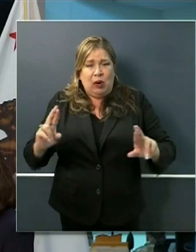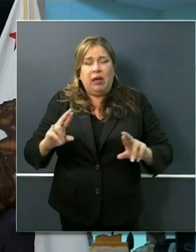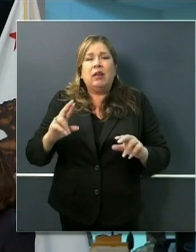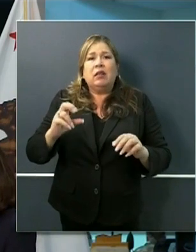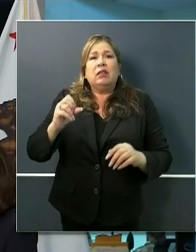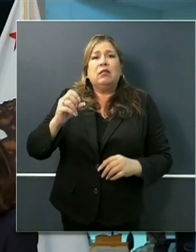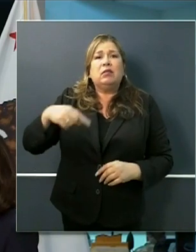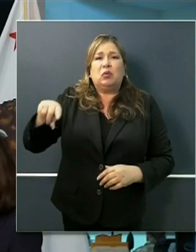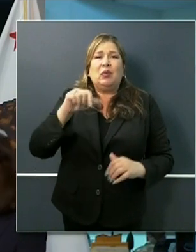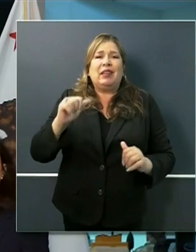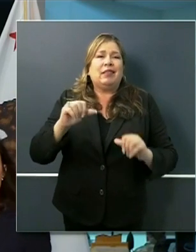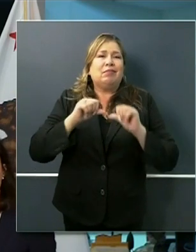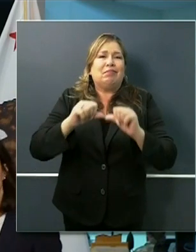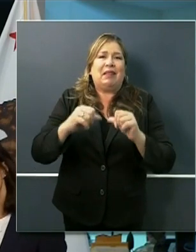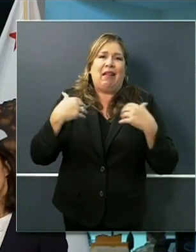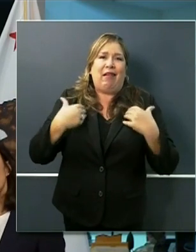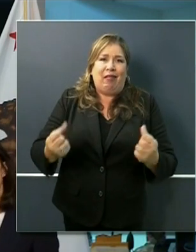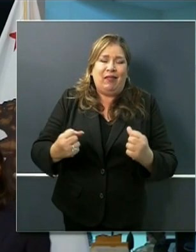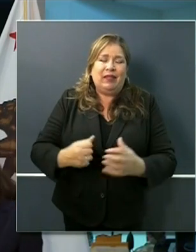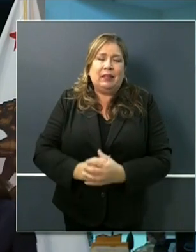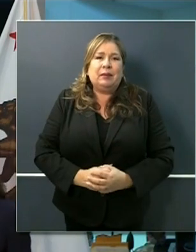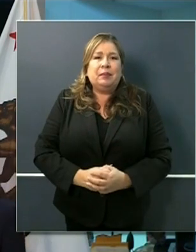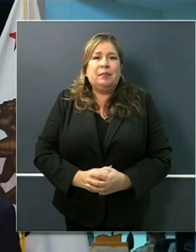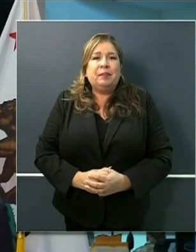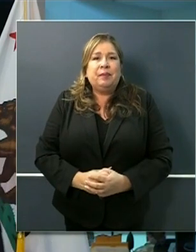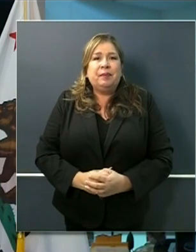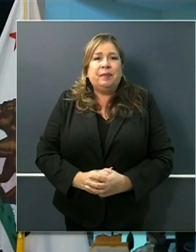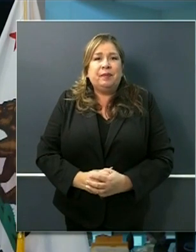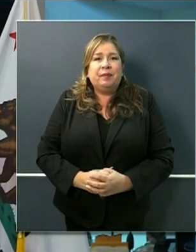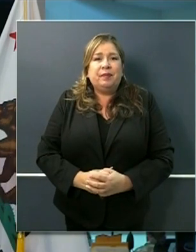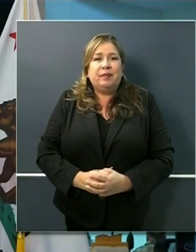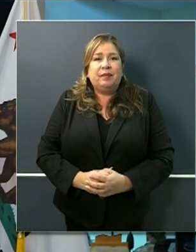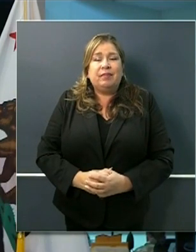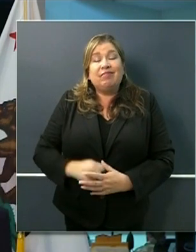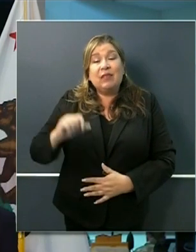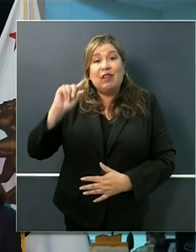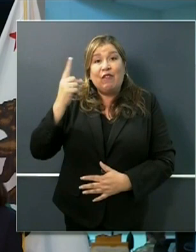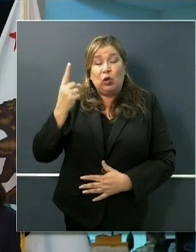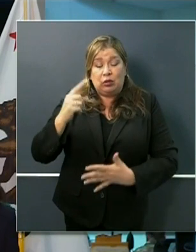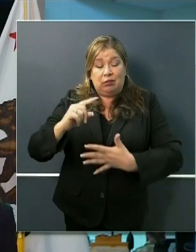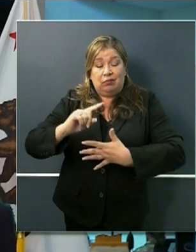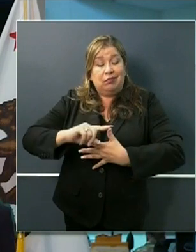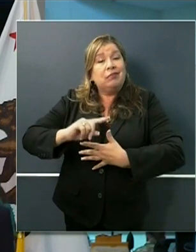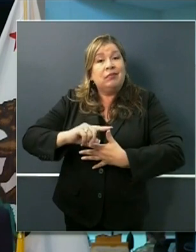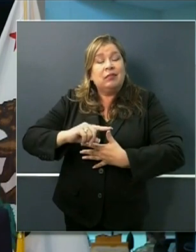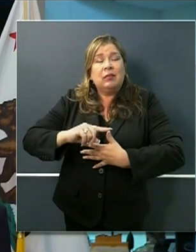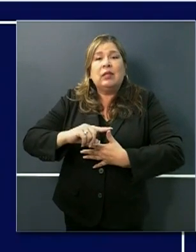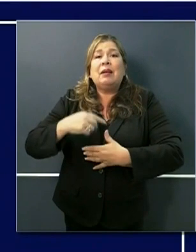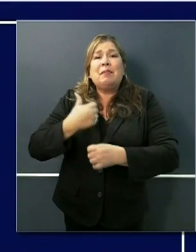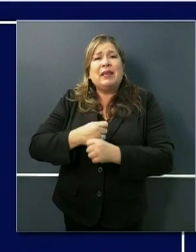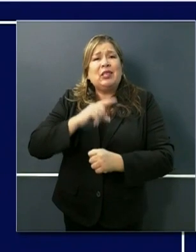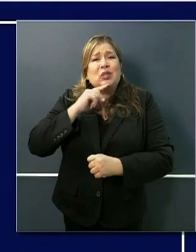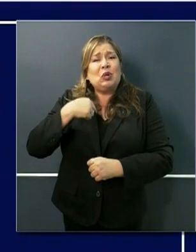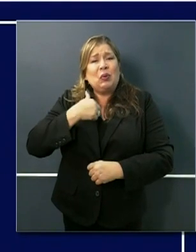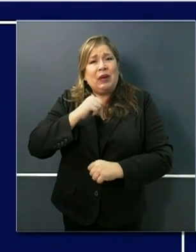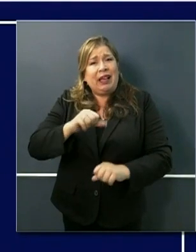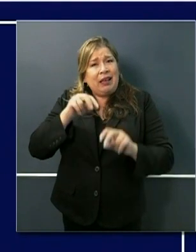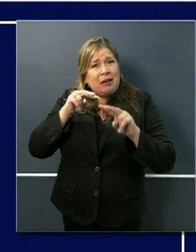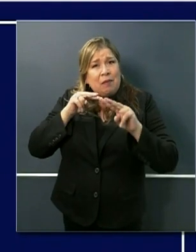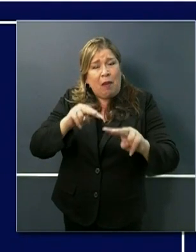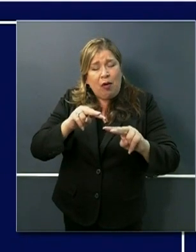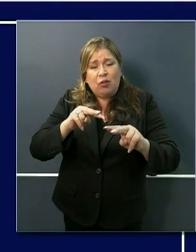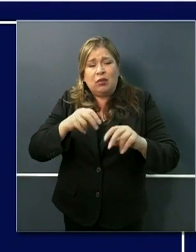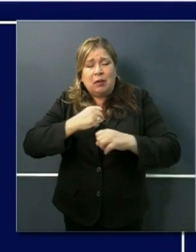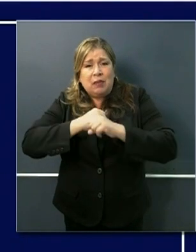healthy so first of all the first indicator that we're looking at is the ability to monitor and protect our communities through